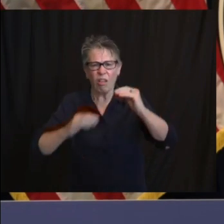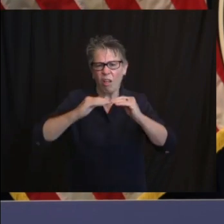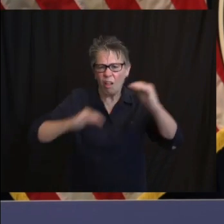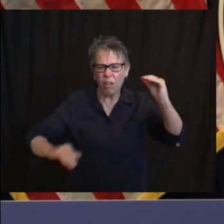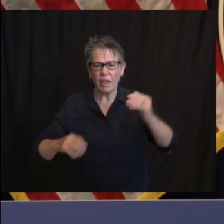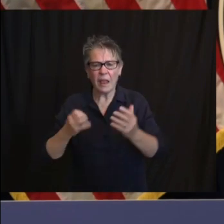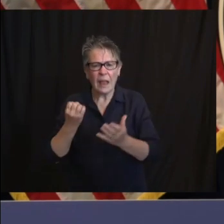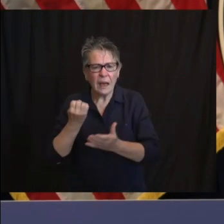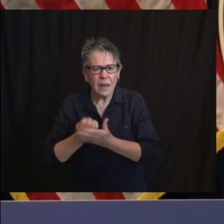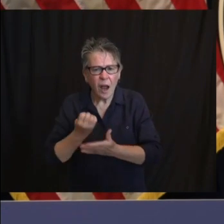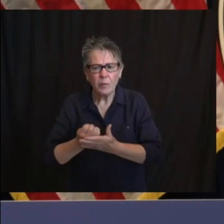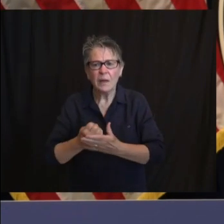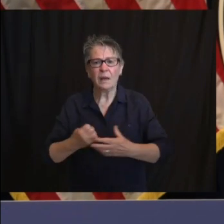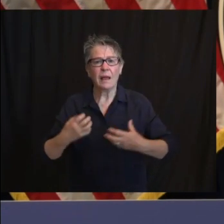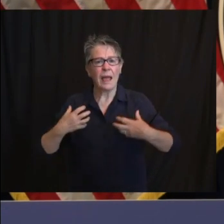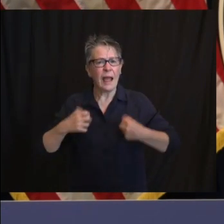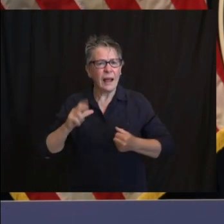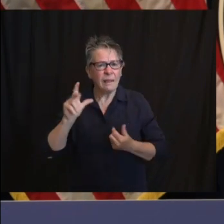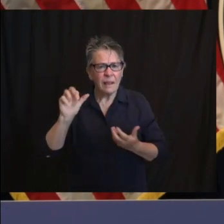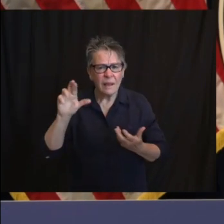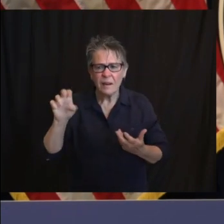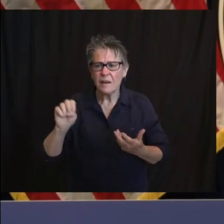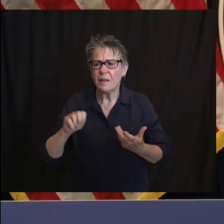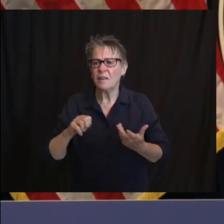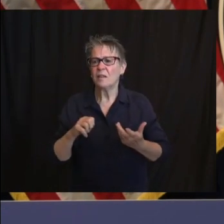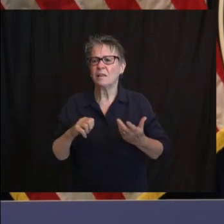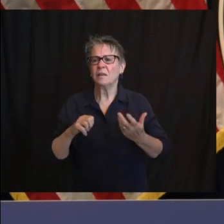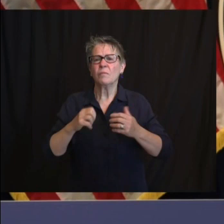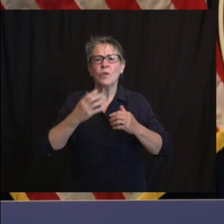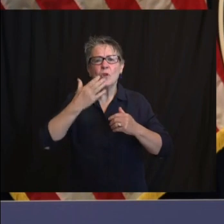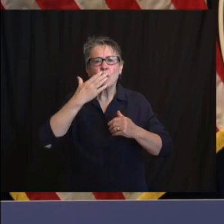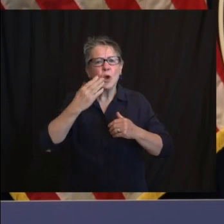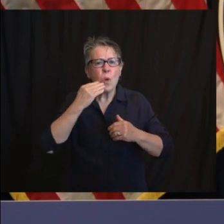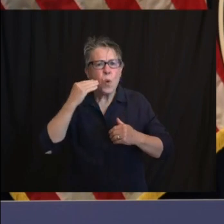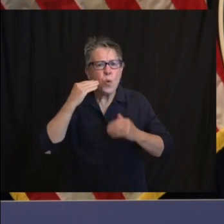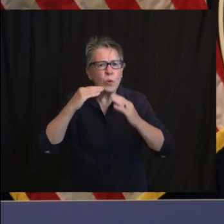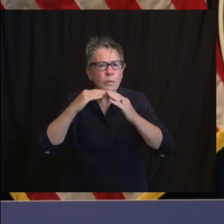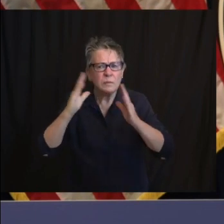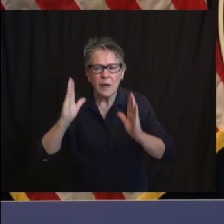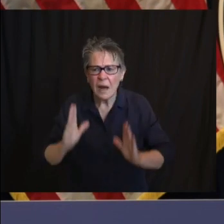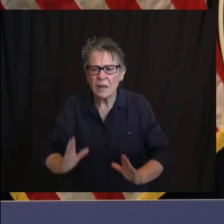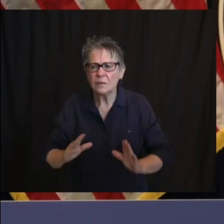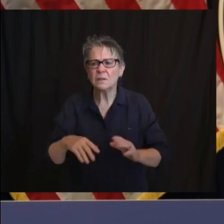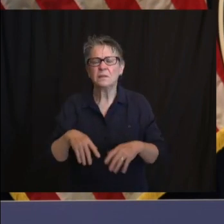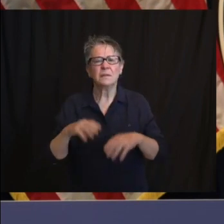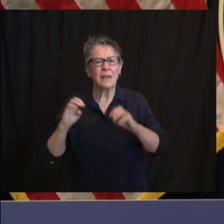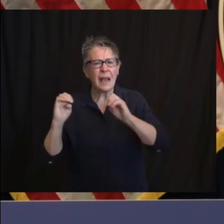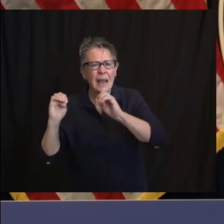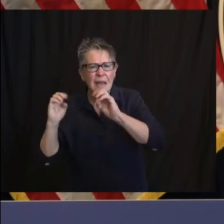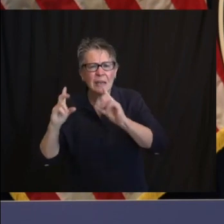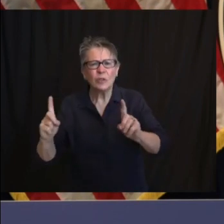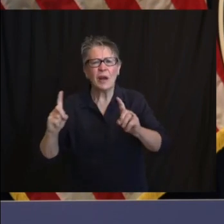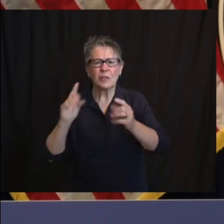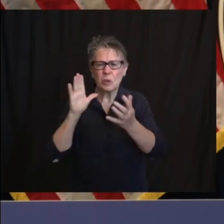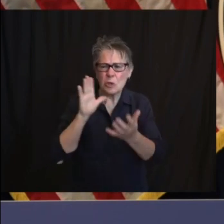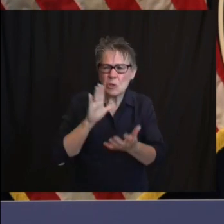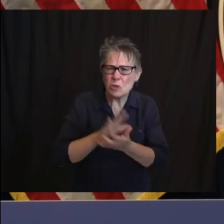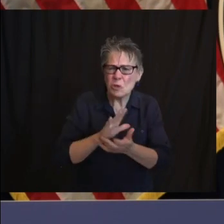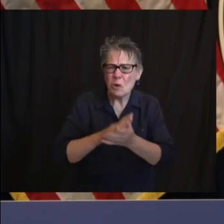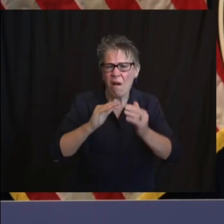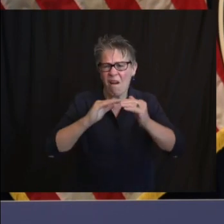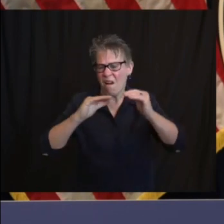every day, Judy, accessible housing and educational opportunities and on and on and on.